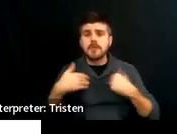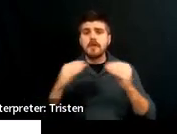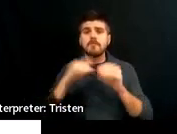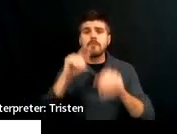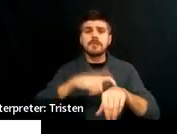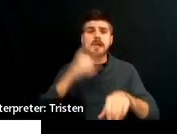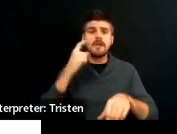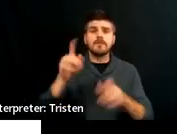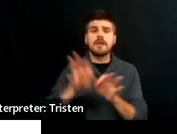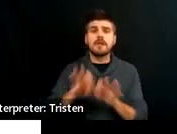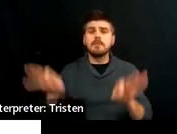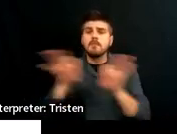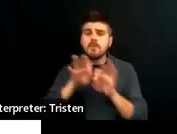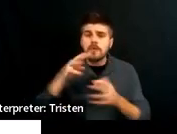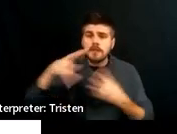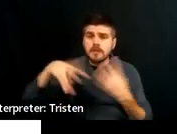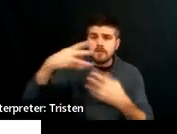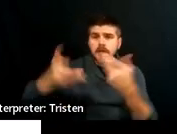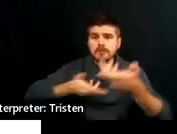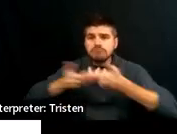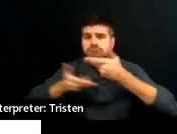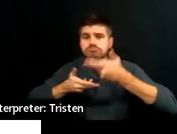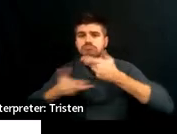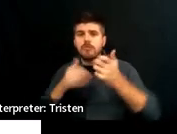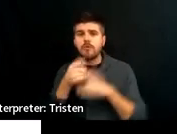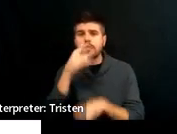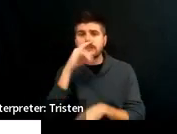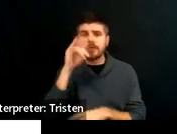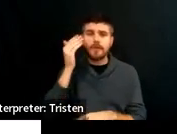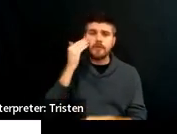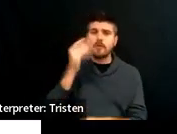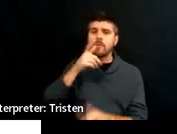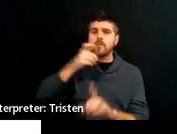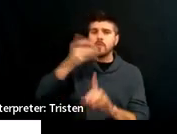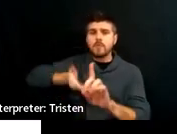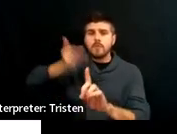help guide the process with the student.